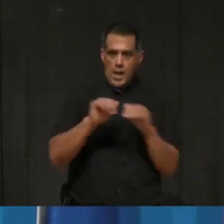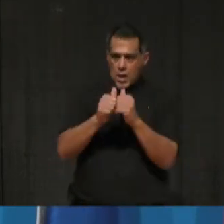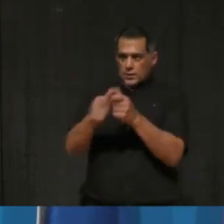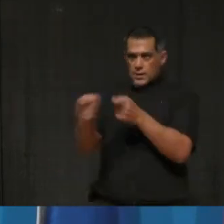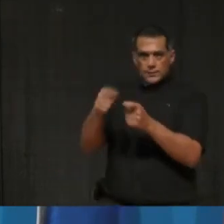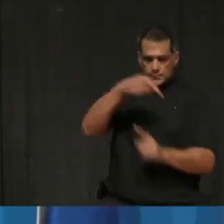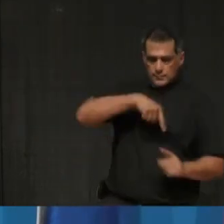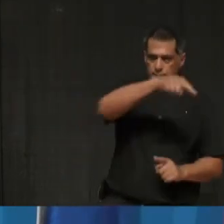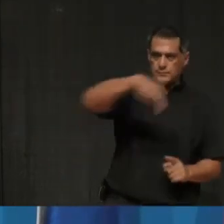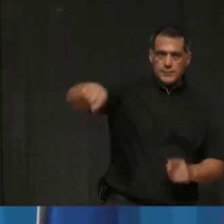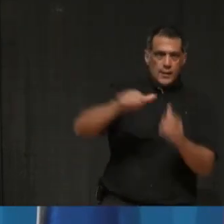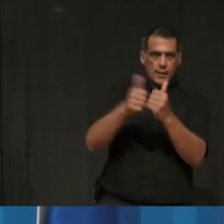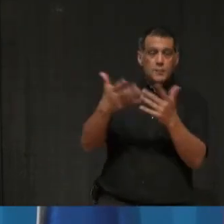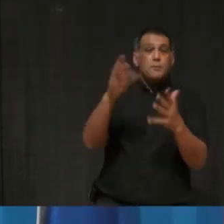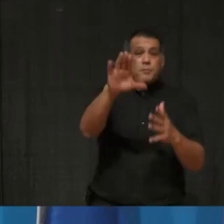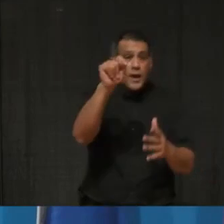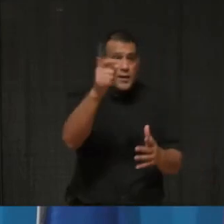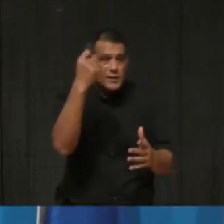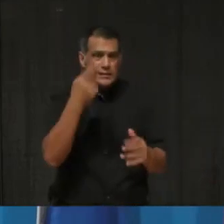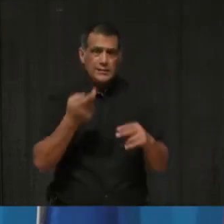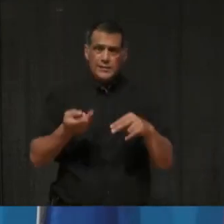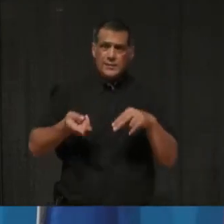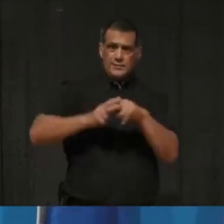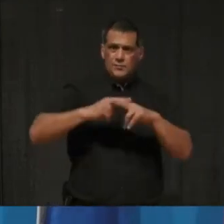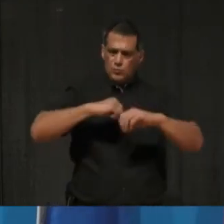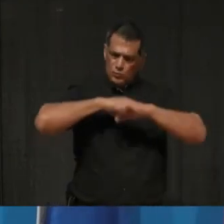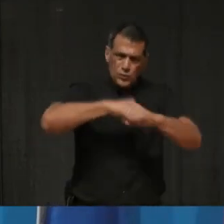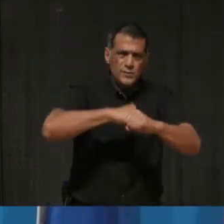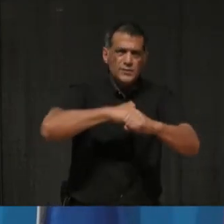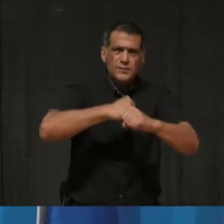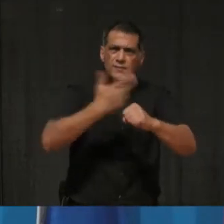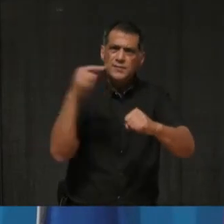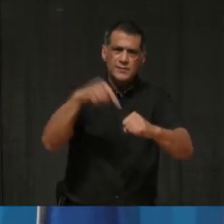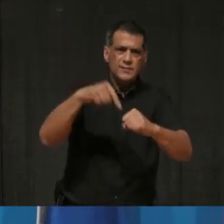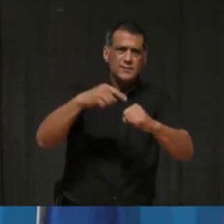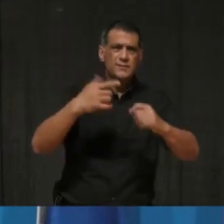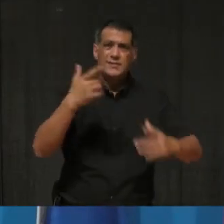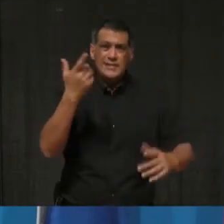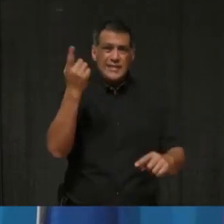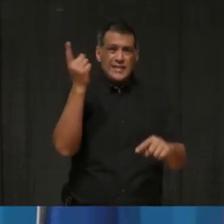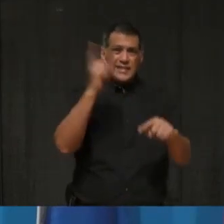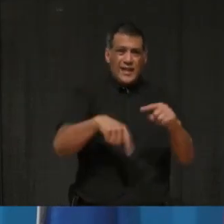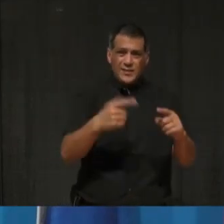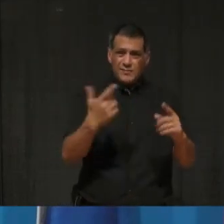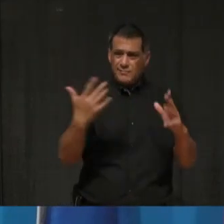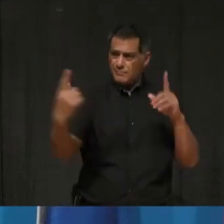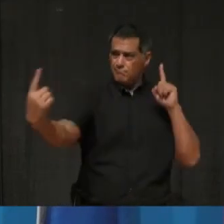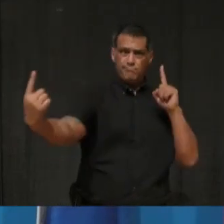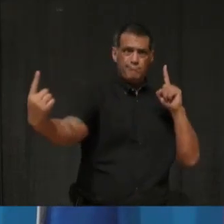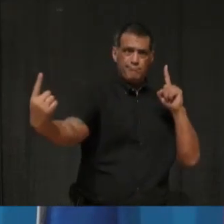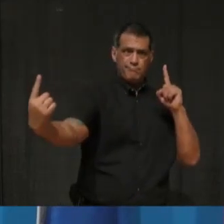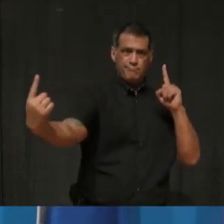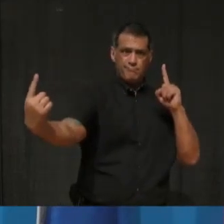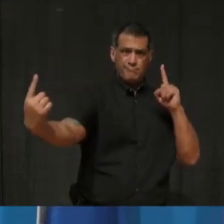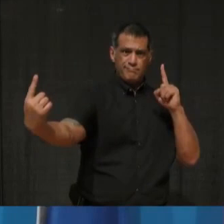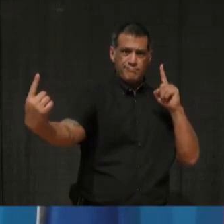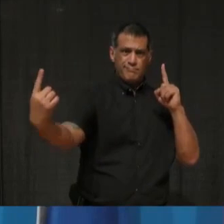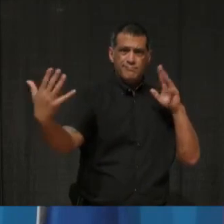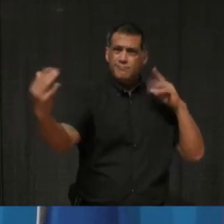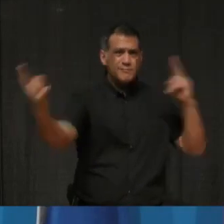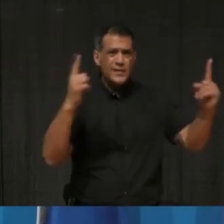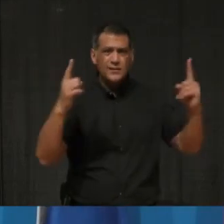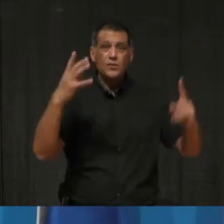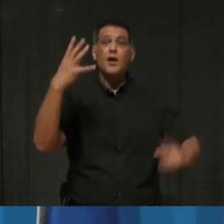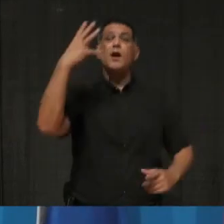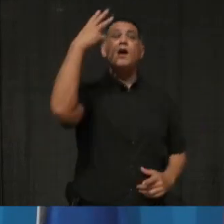added protection, and it's always been this recommendation, if you are unable to maintain, you know, two meters of distances, distance even outside, uh, that you should be